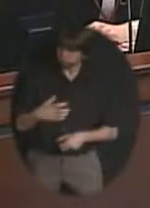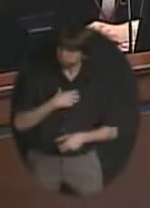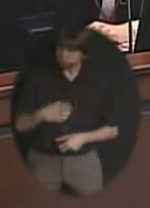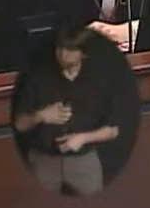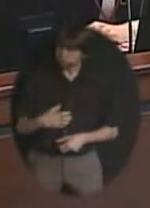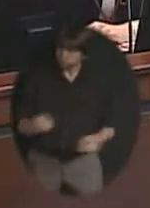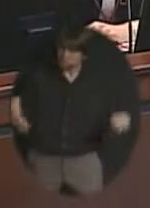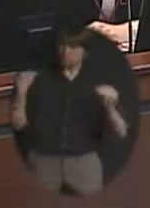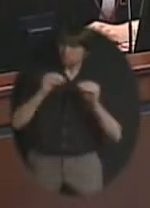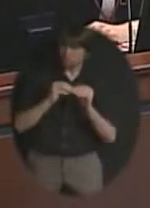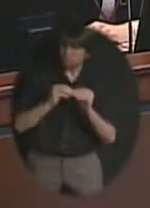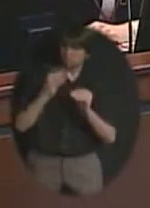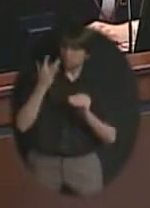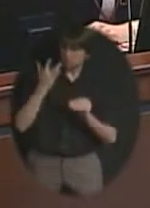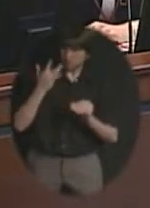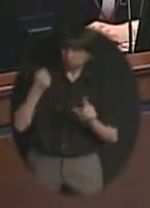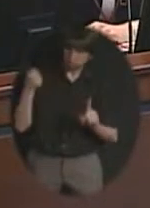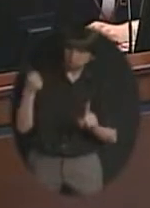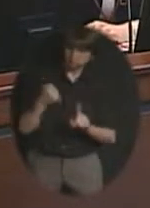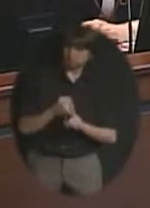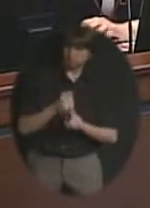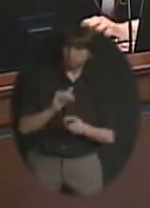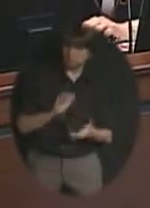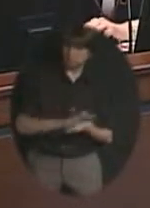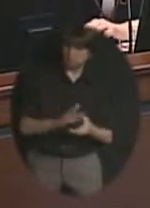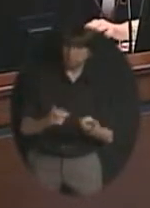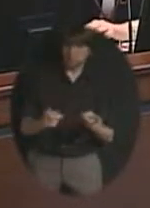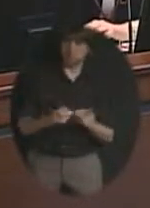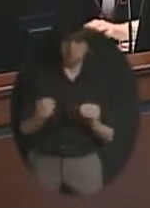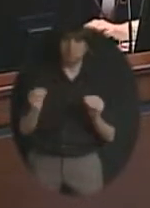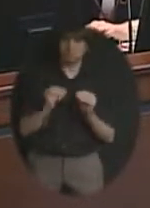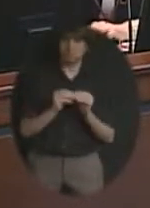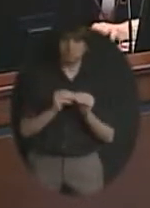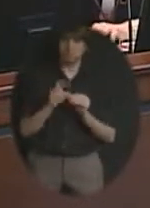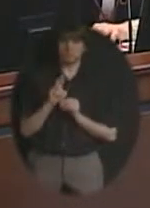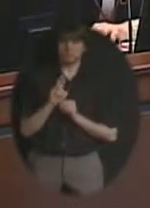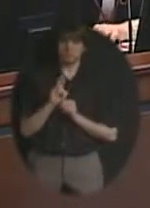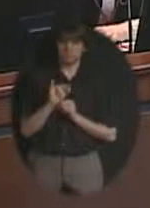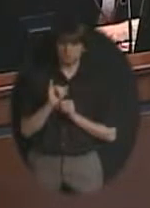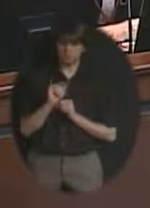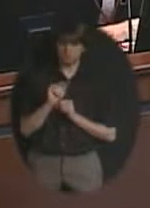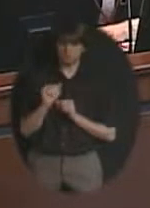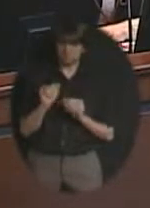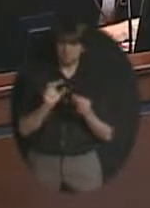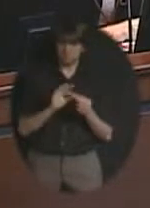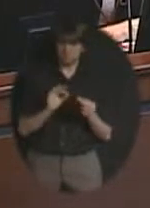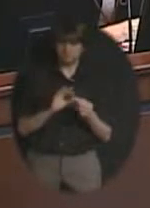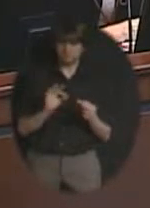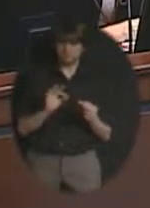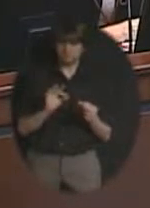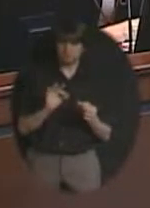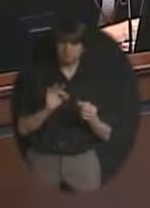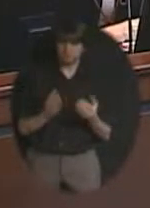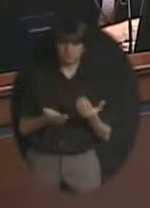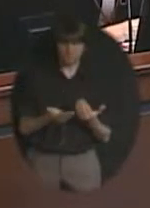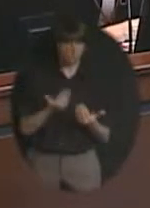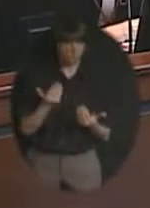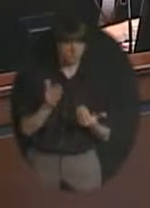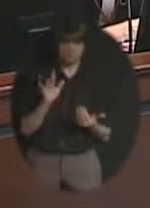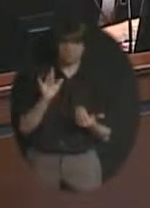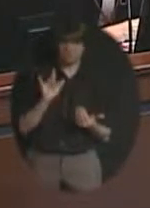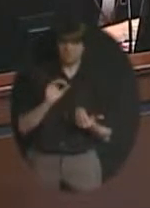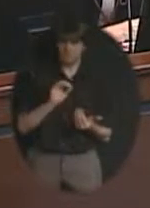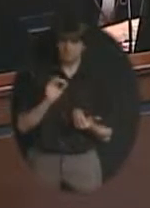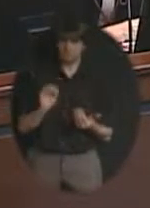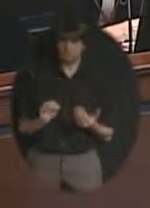much more impactful on them you know Rita said that's almost a you know a what a close to a 25